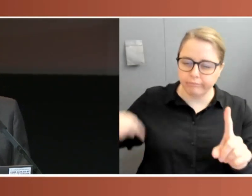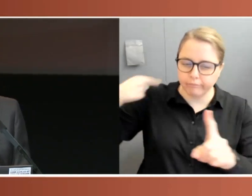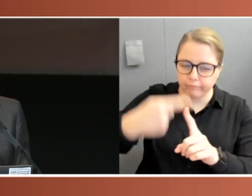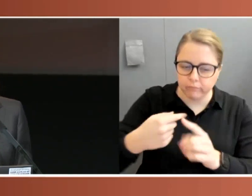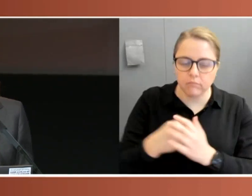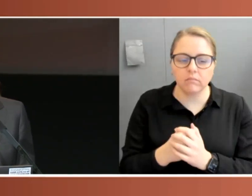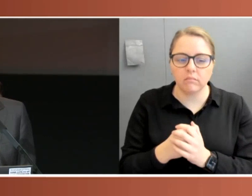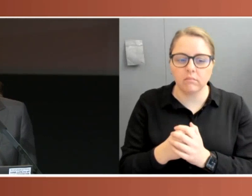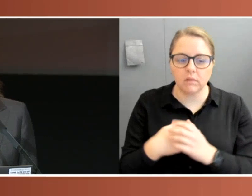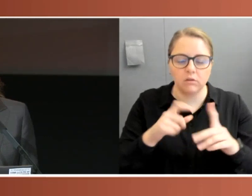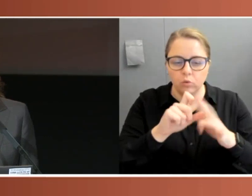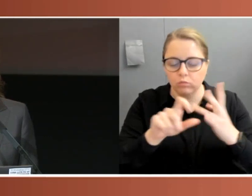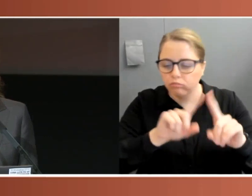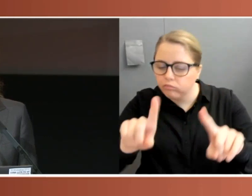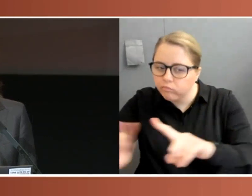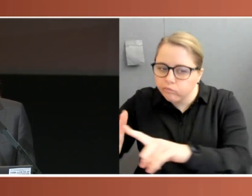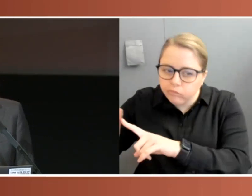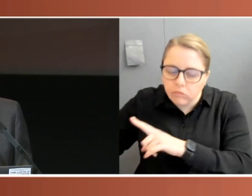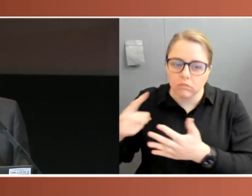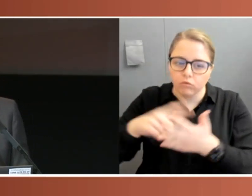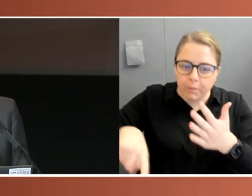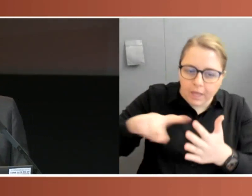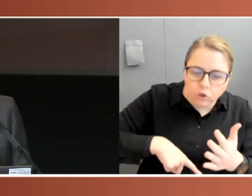freedom from racial discrimination and the rule of law.